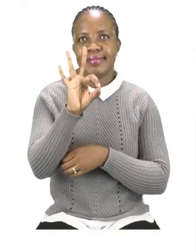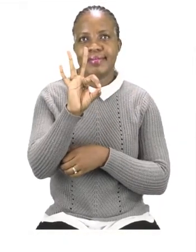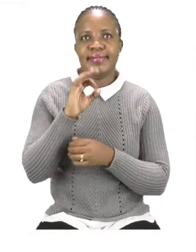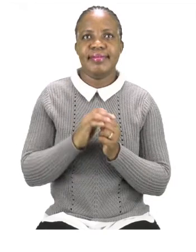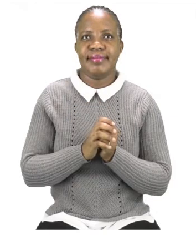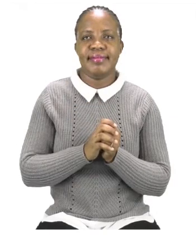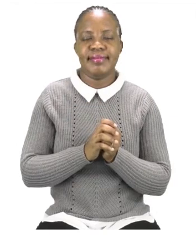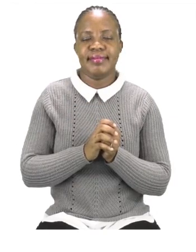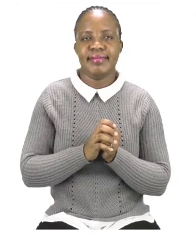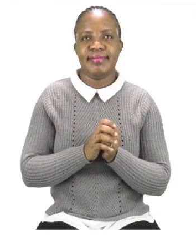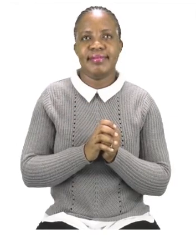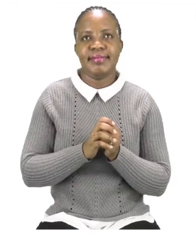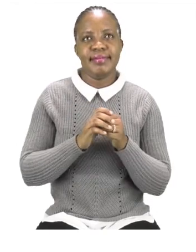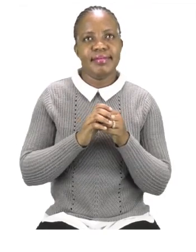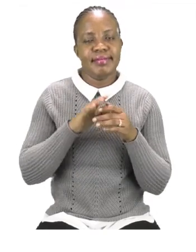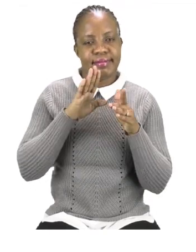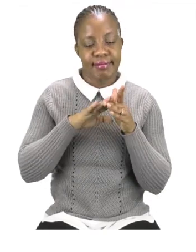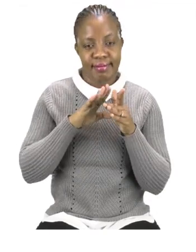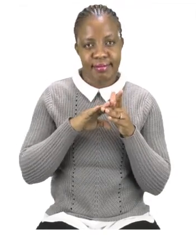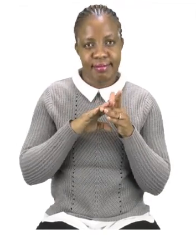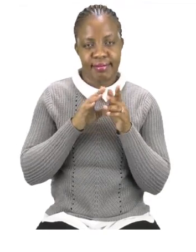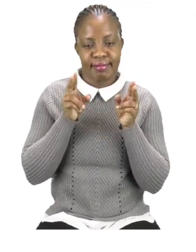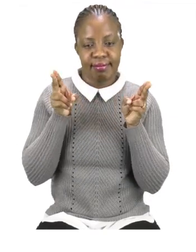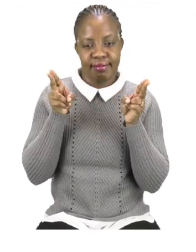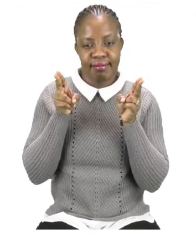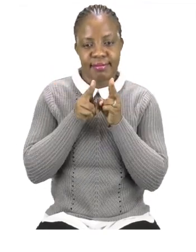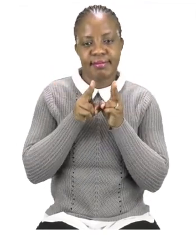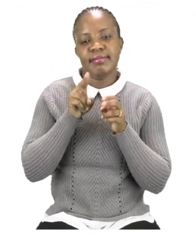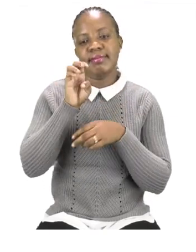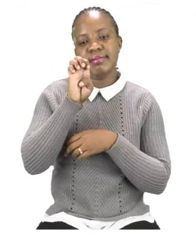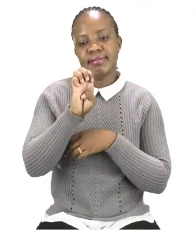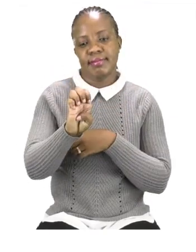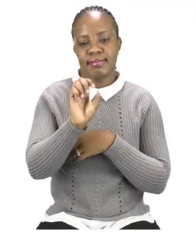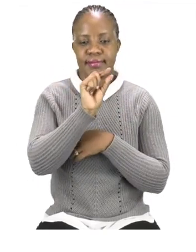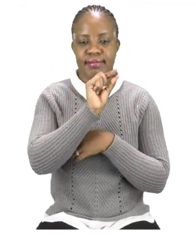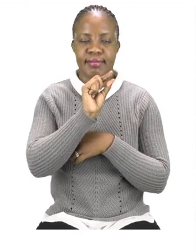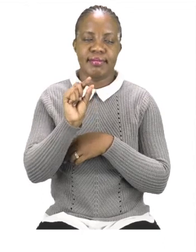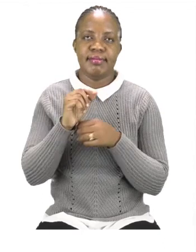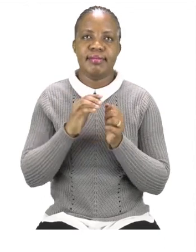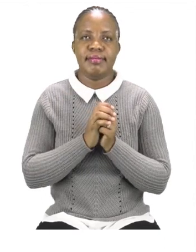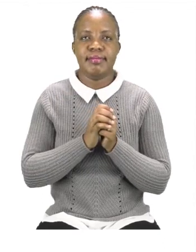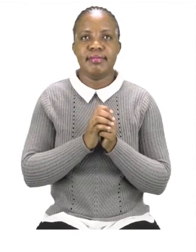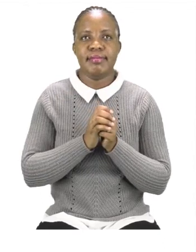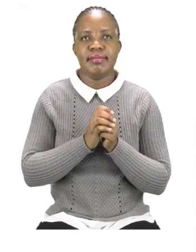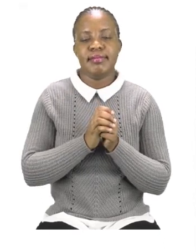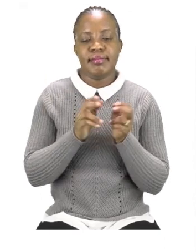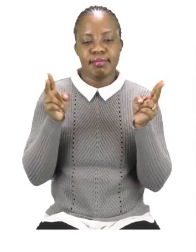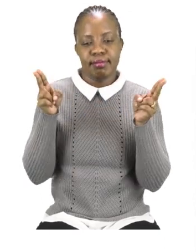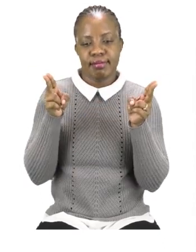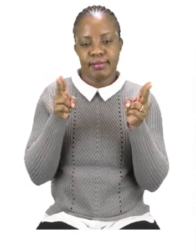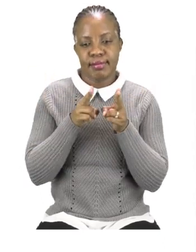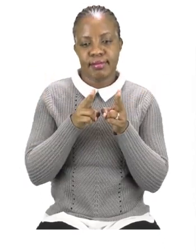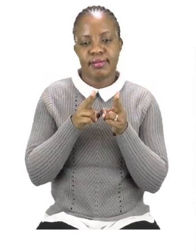exercise is about the short E word or sound. Now,